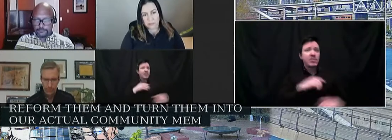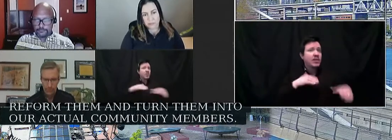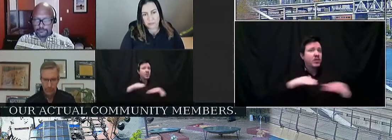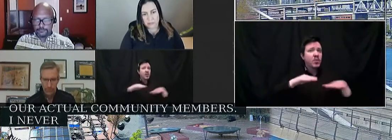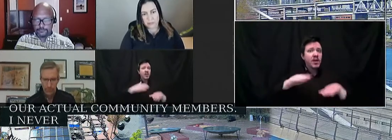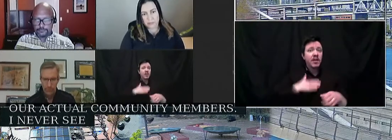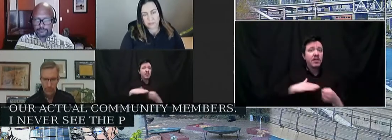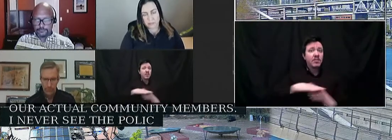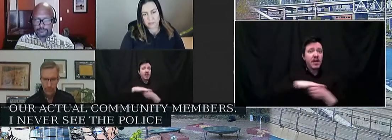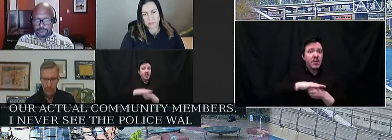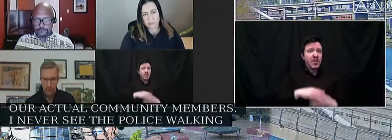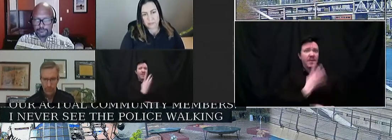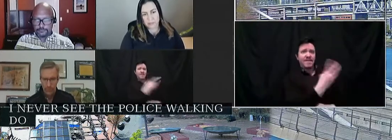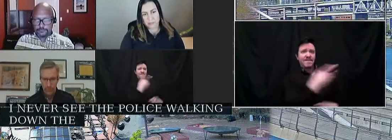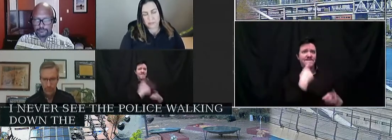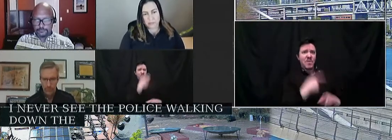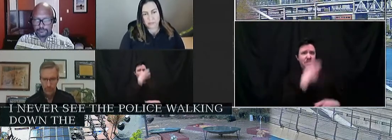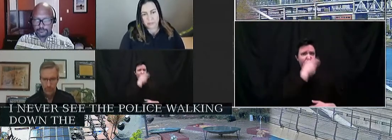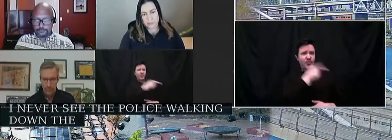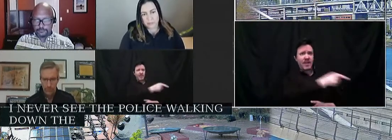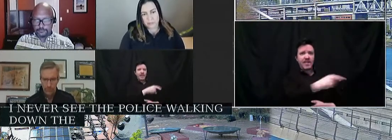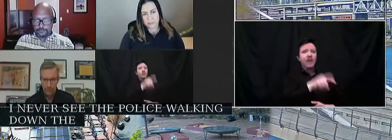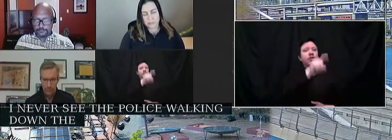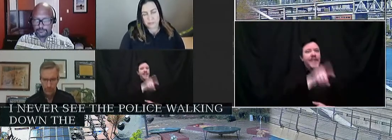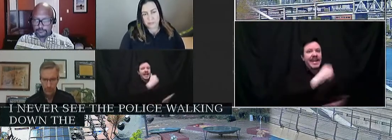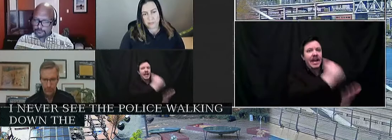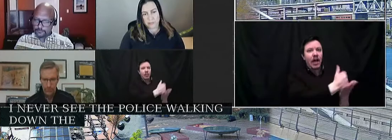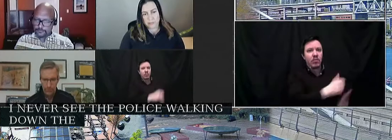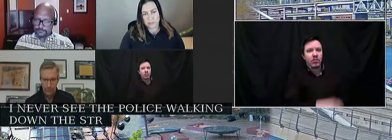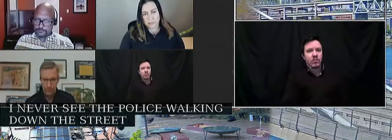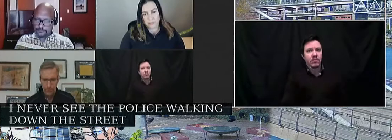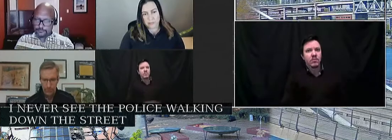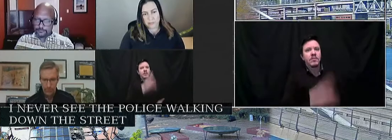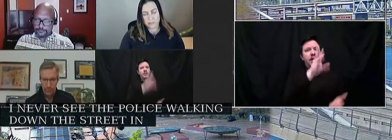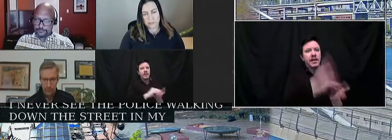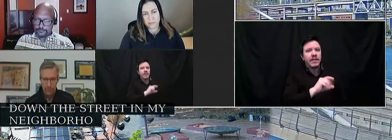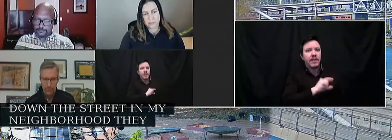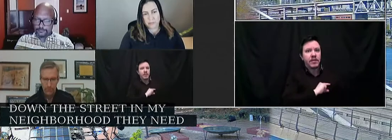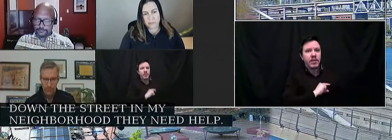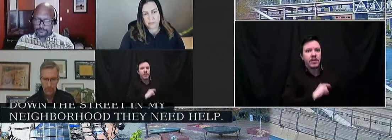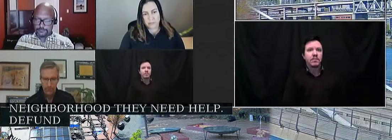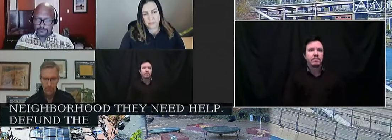neighborhood even though they're four blocks away. They need help. Defund the police.